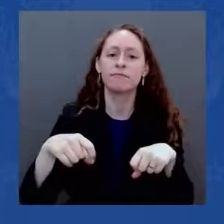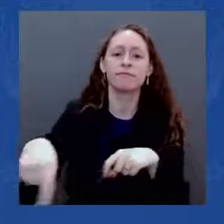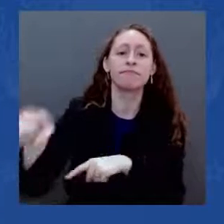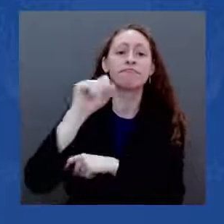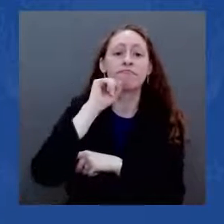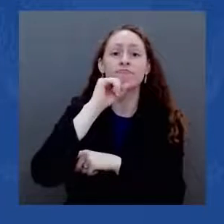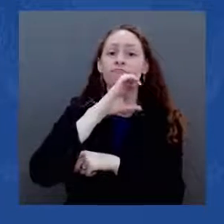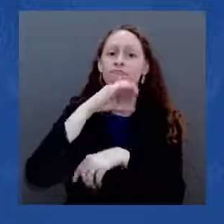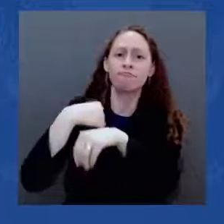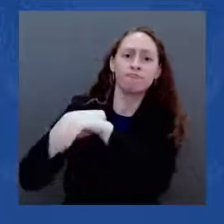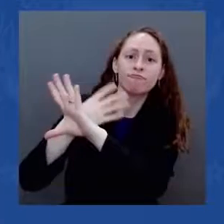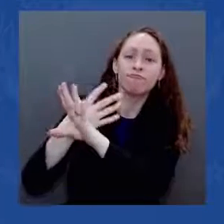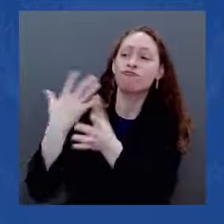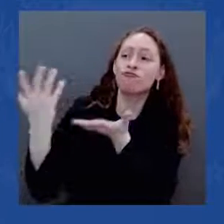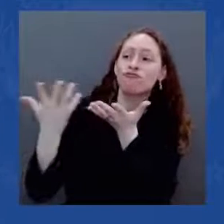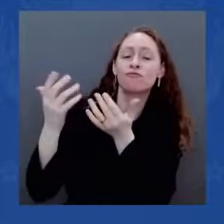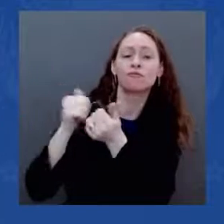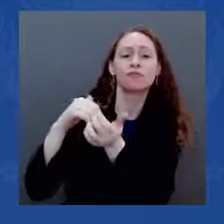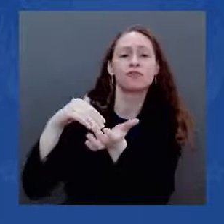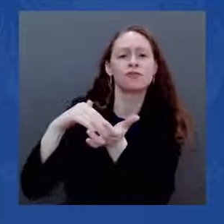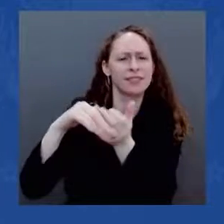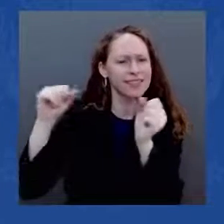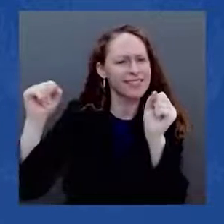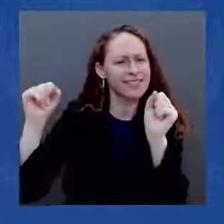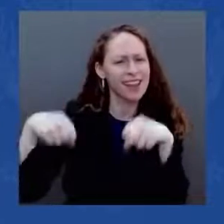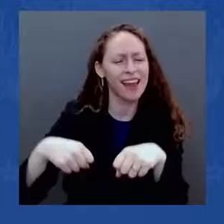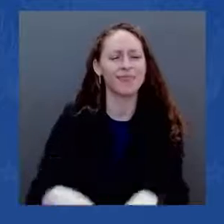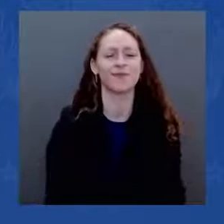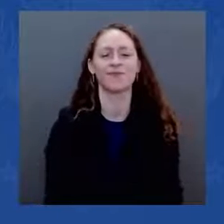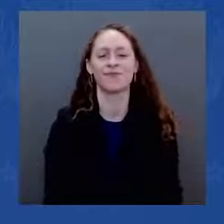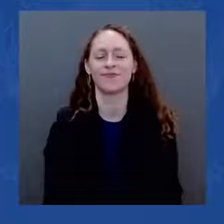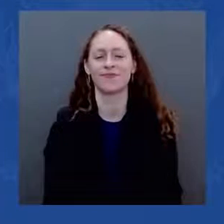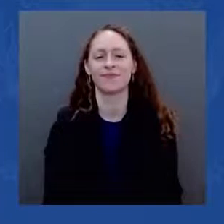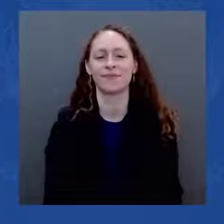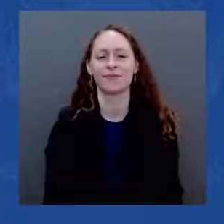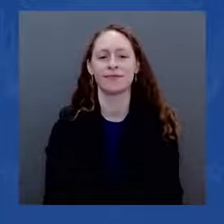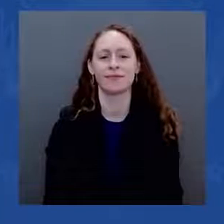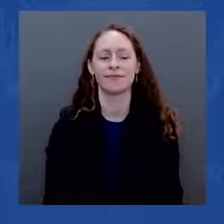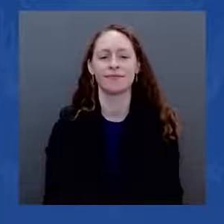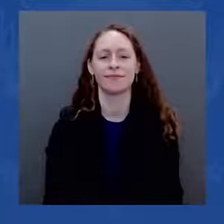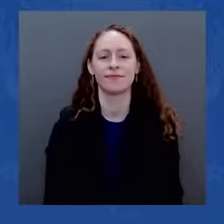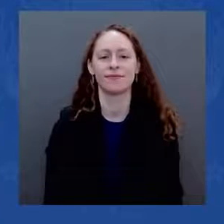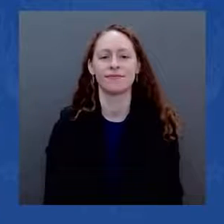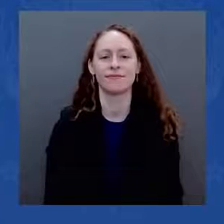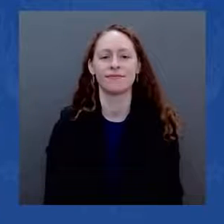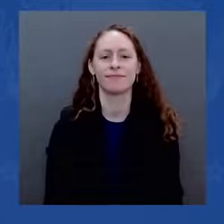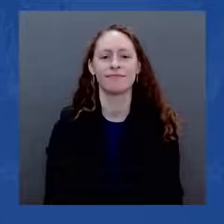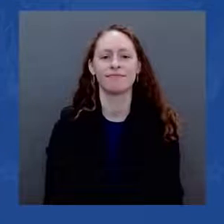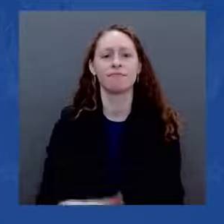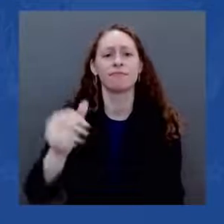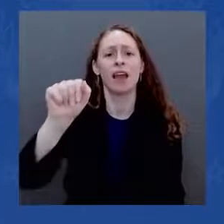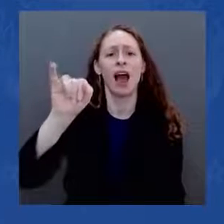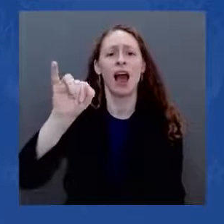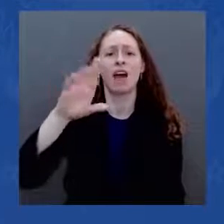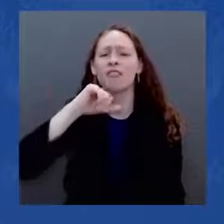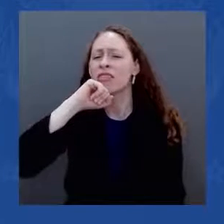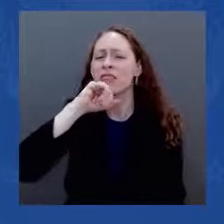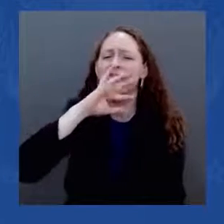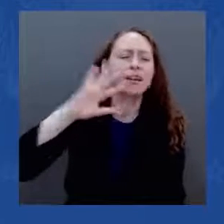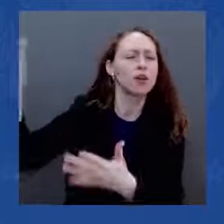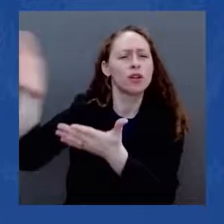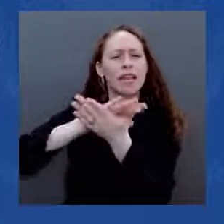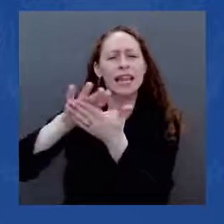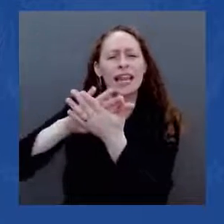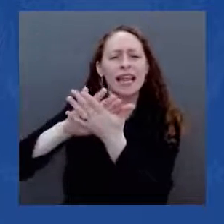wells that dirty communities, building 500,000 electric vehicle charging stations that prepare us for our future. Better looks like creating